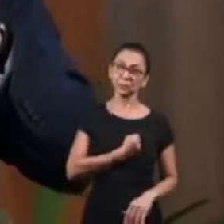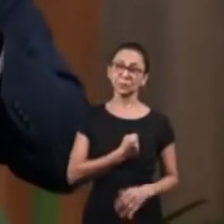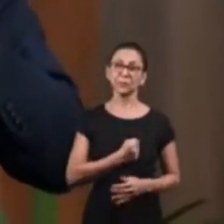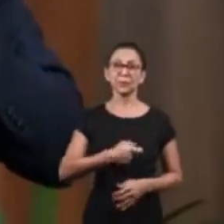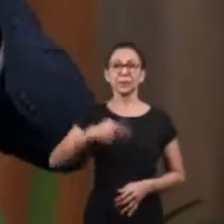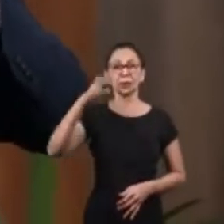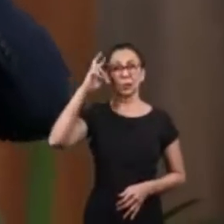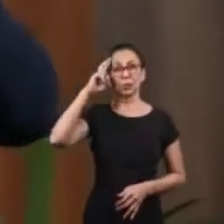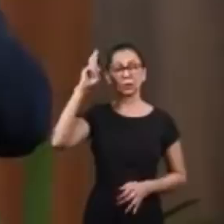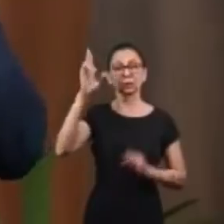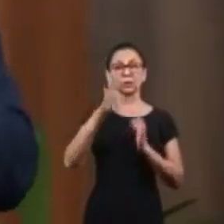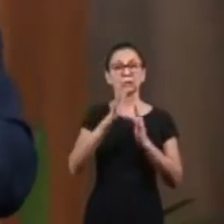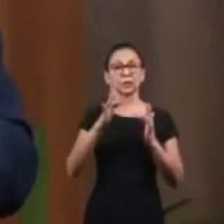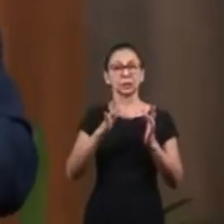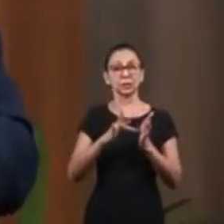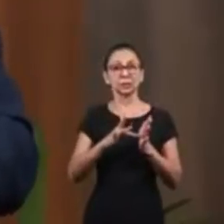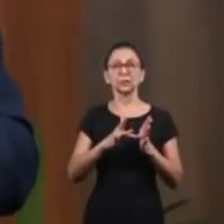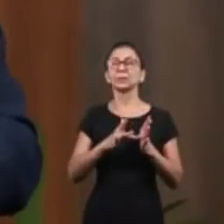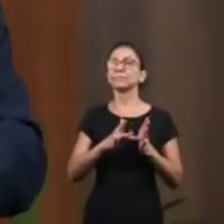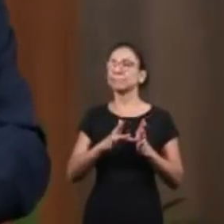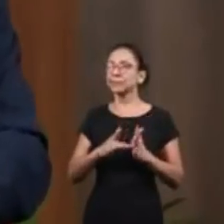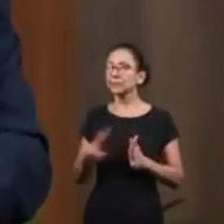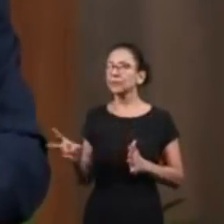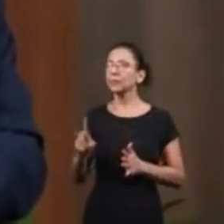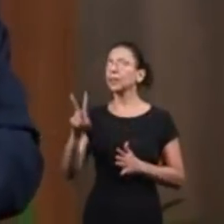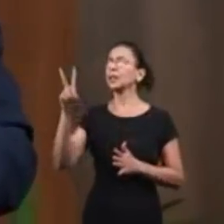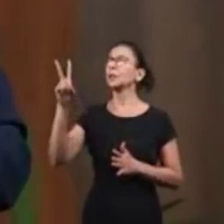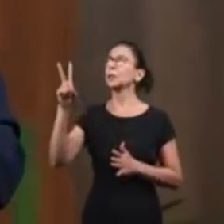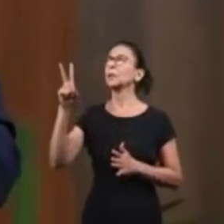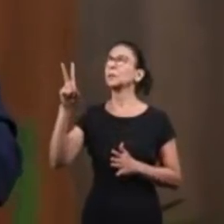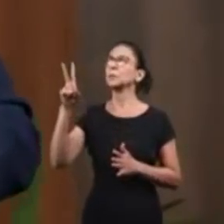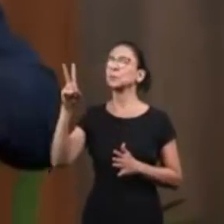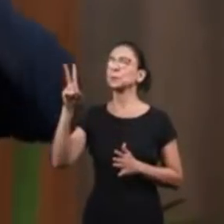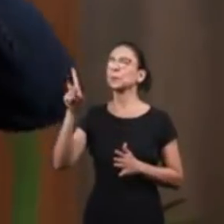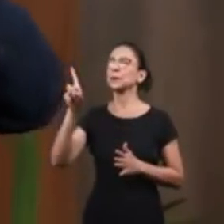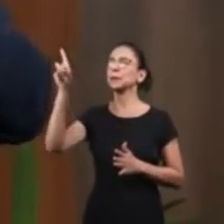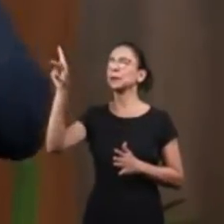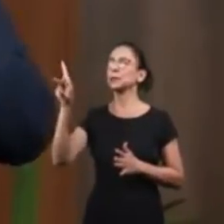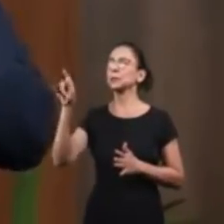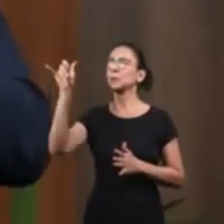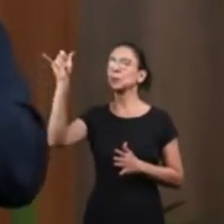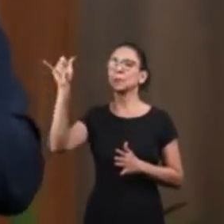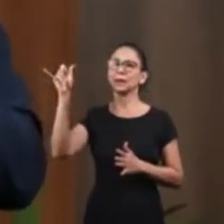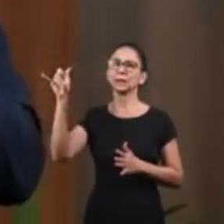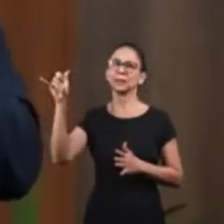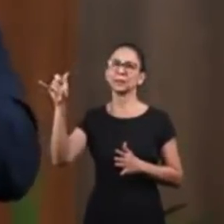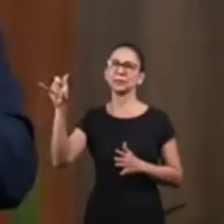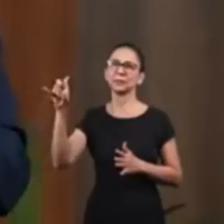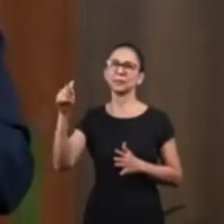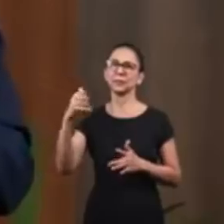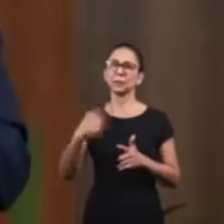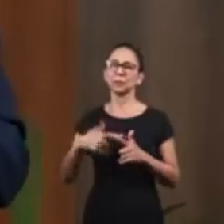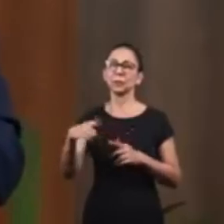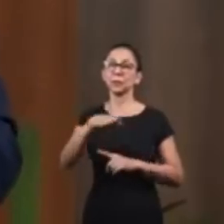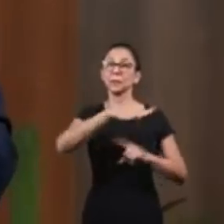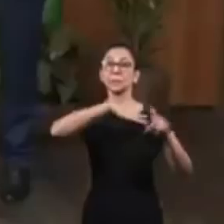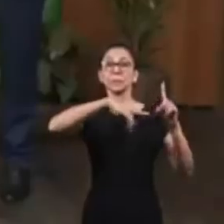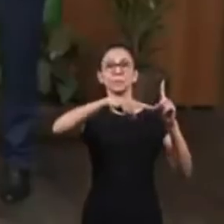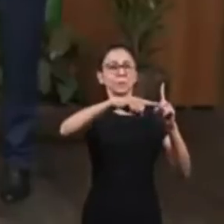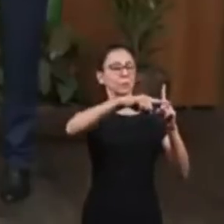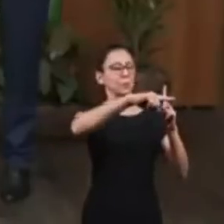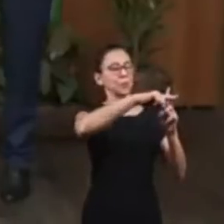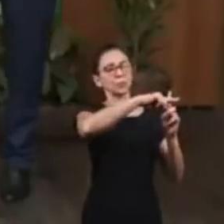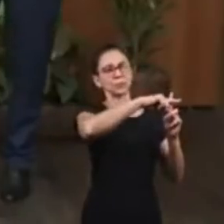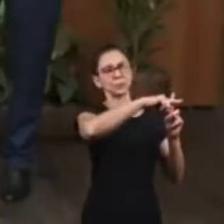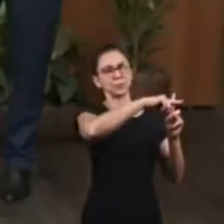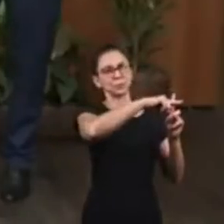was Jesus through his sacrifice, through his death at the cross of Calvary.